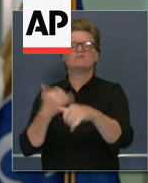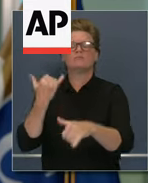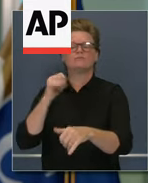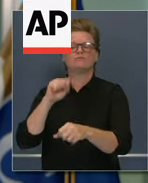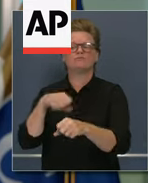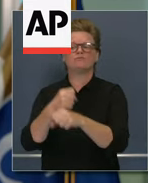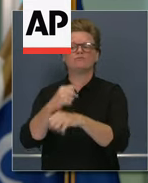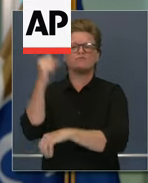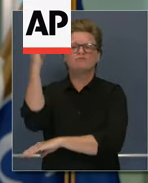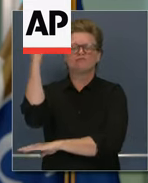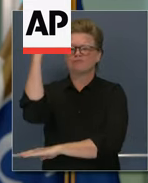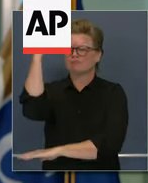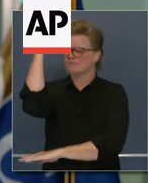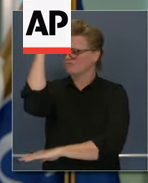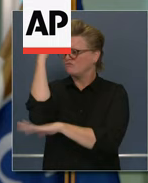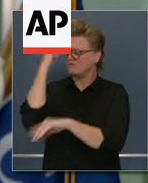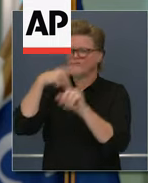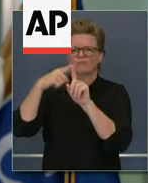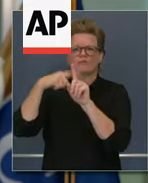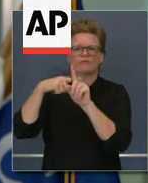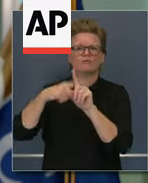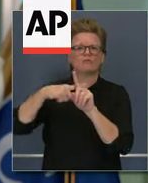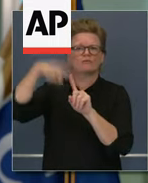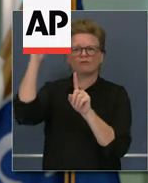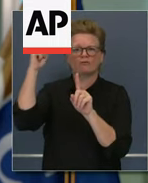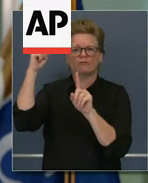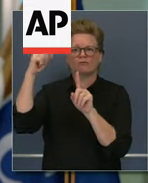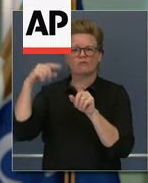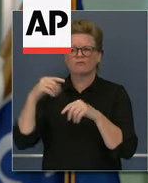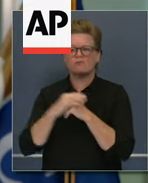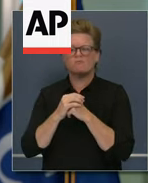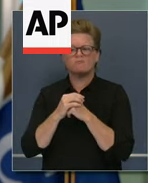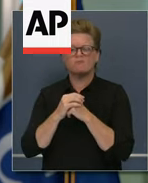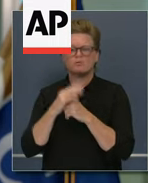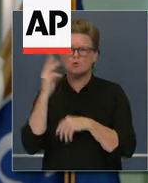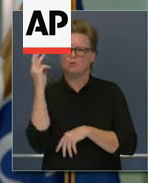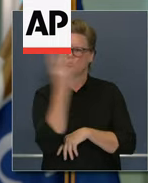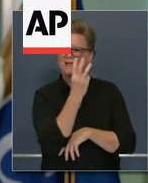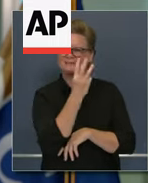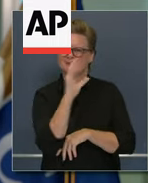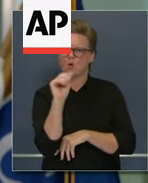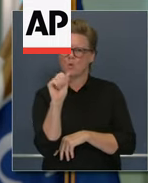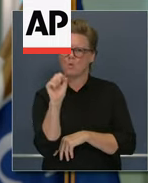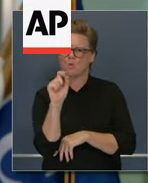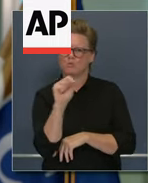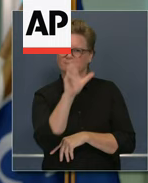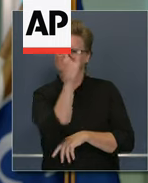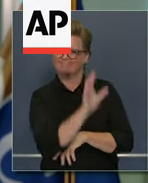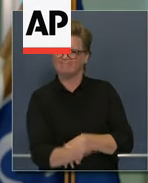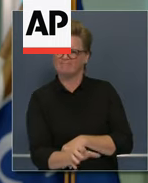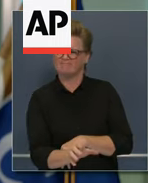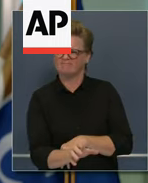impacted the entire west coast of the United States, not just a few states on the west coast. We are dealing